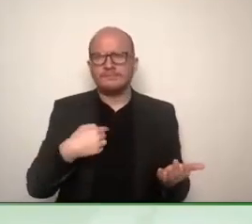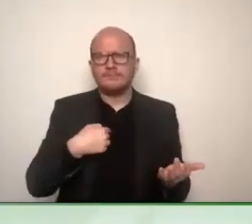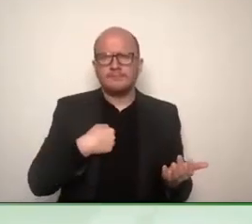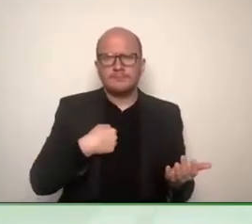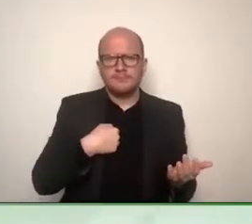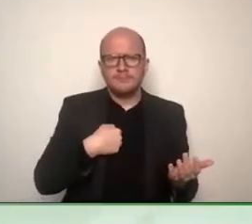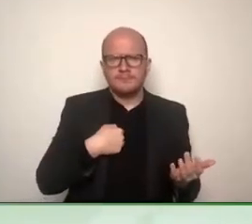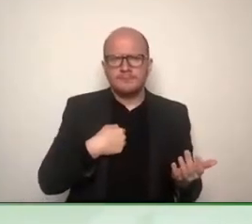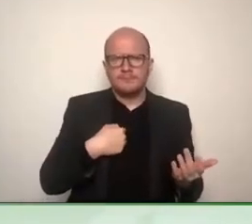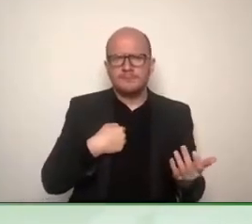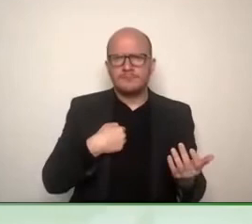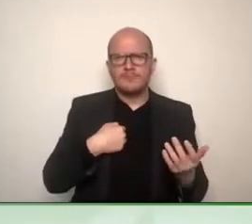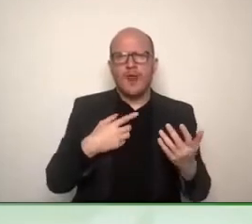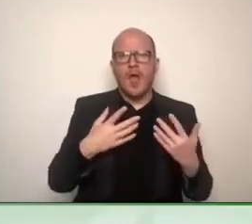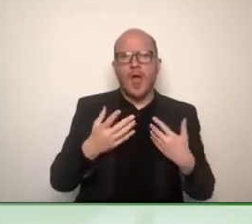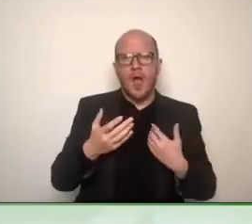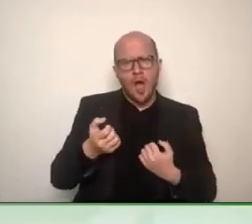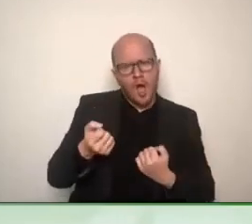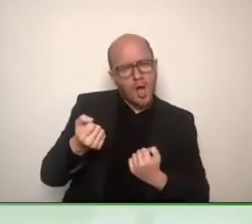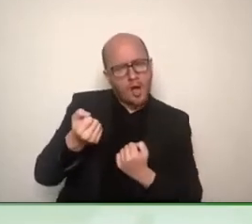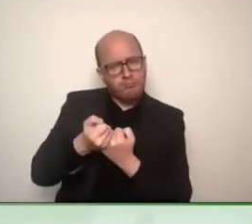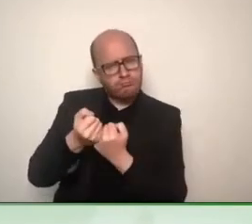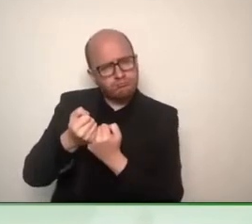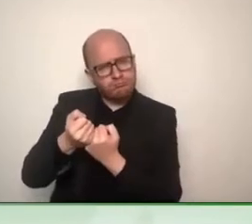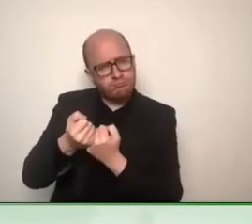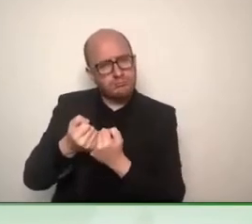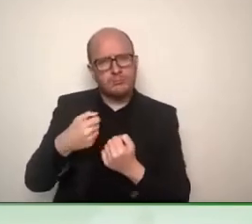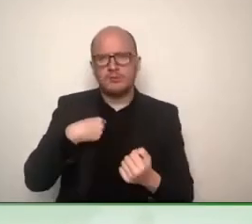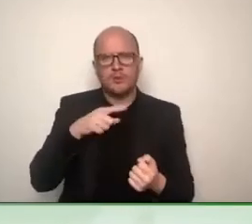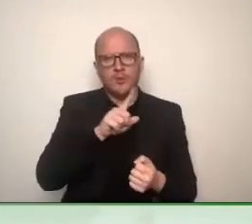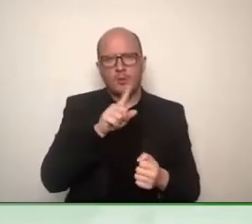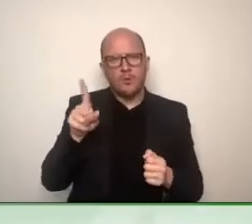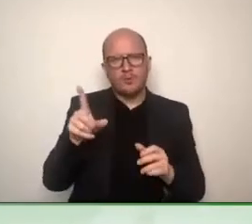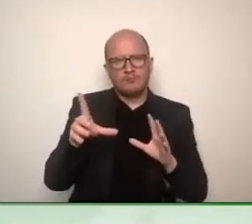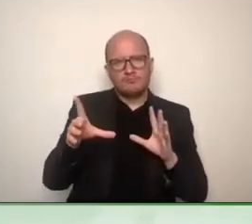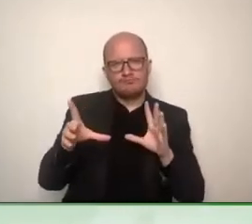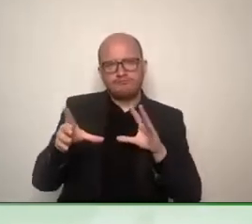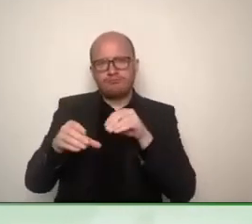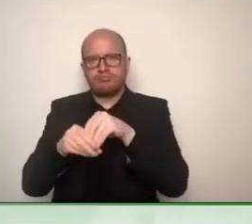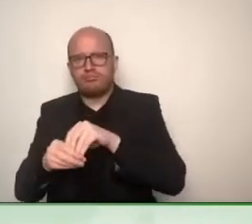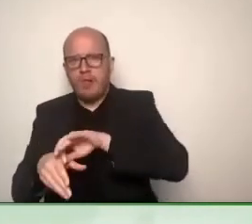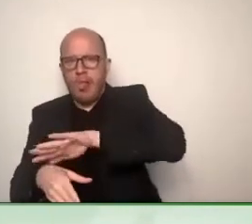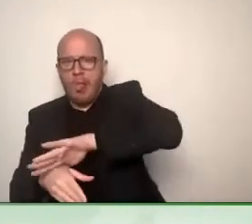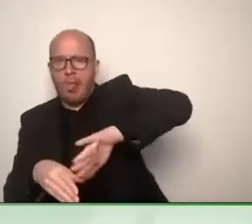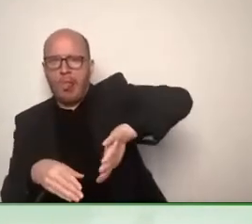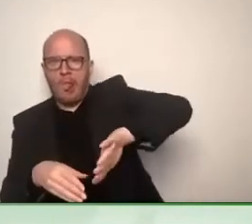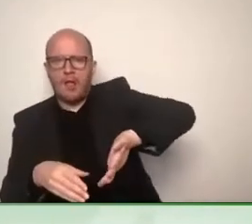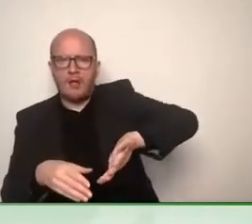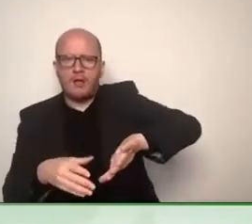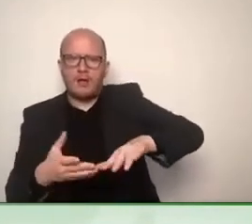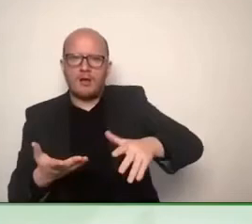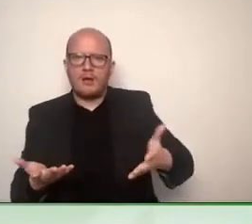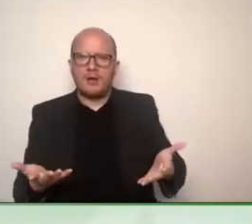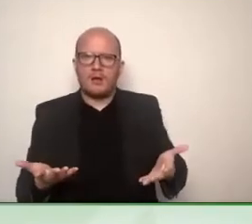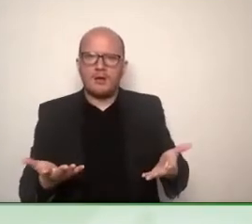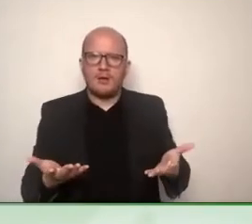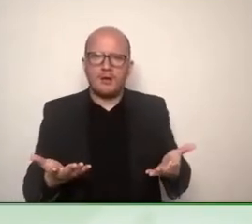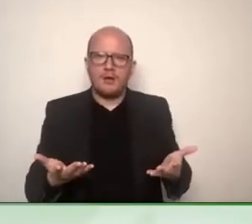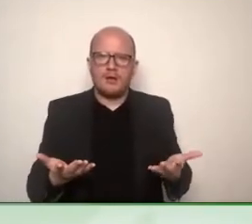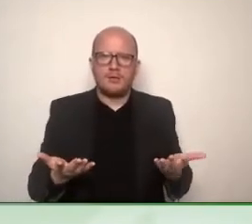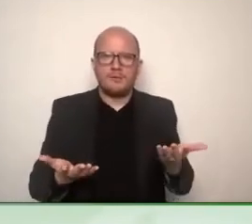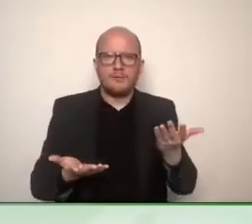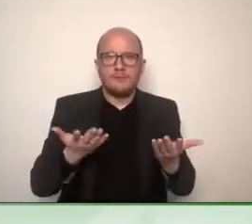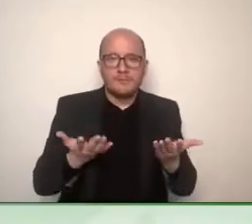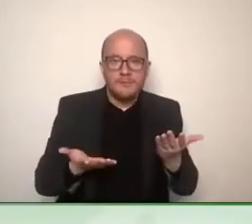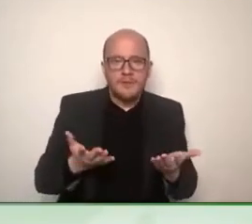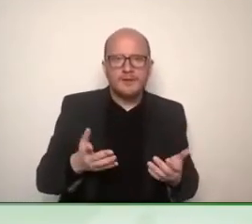don't take over the role of our member organizations. Because if there are topics that, for example, ISPO can do,